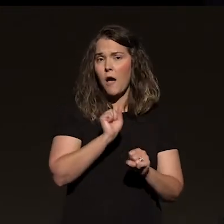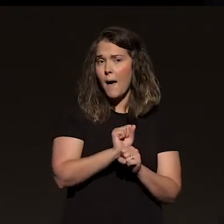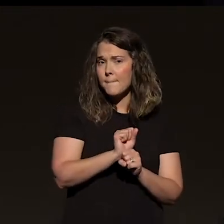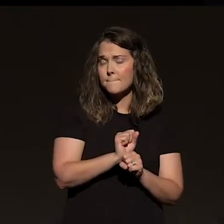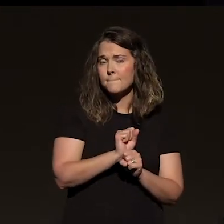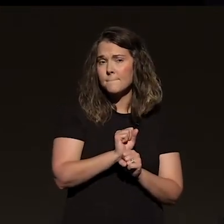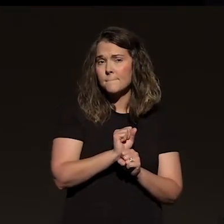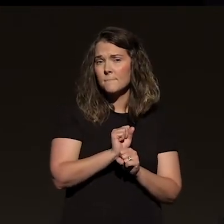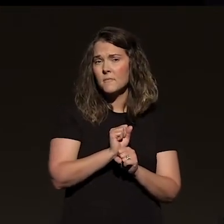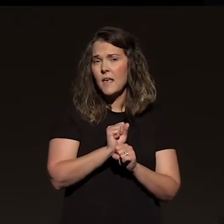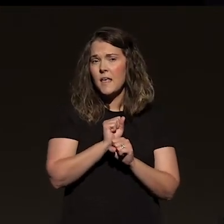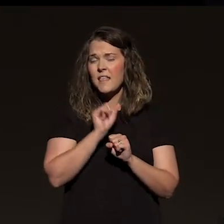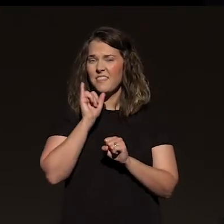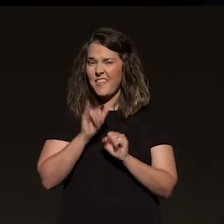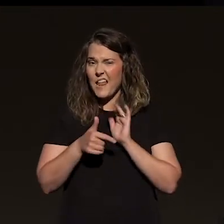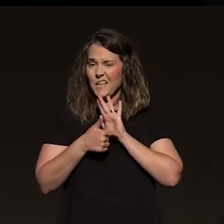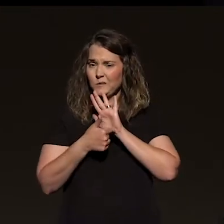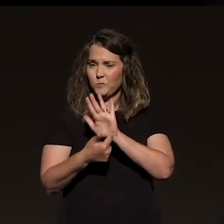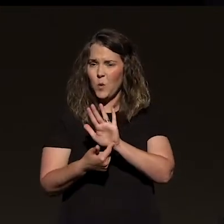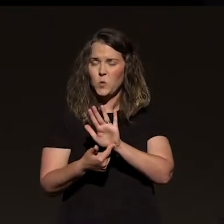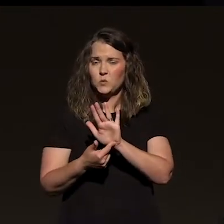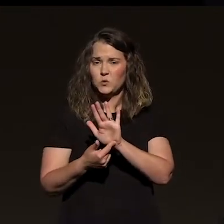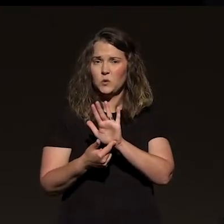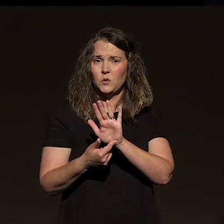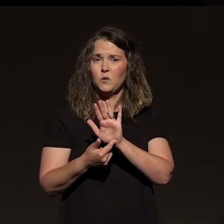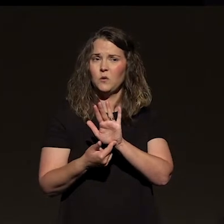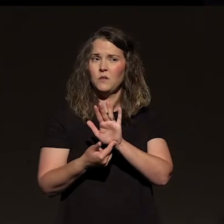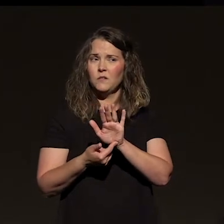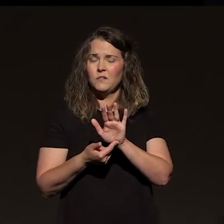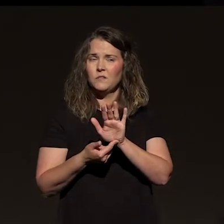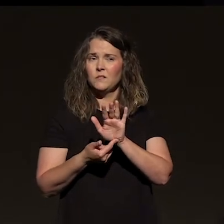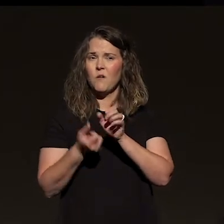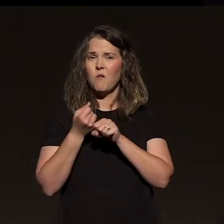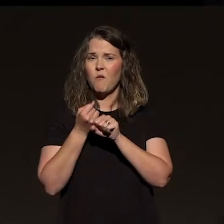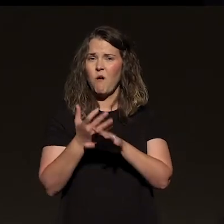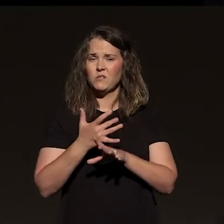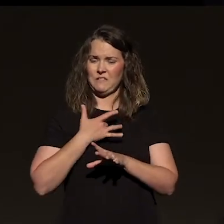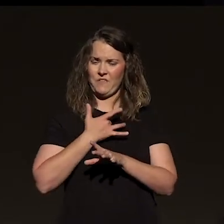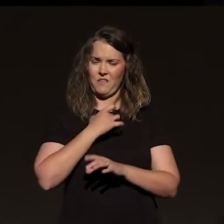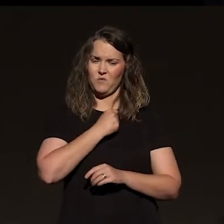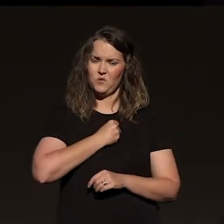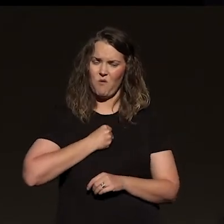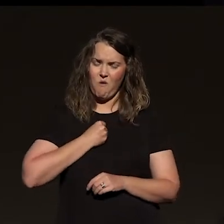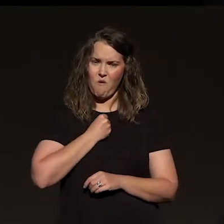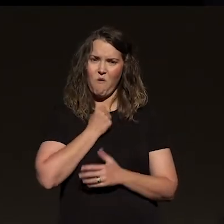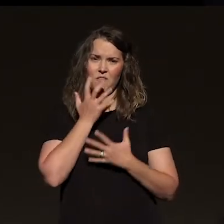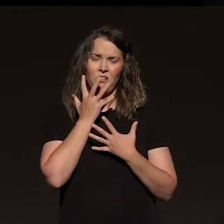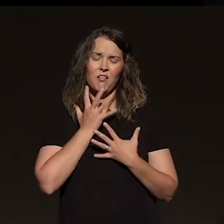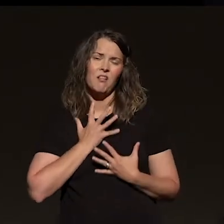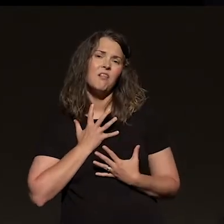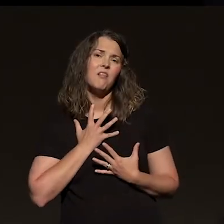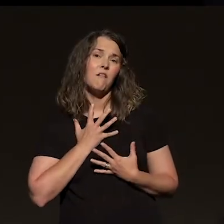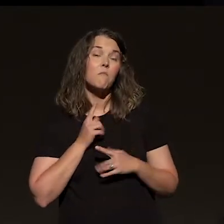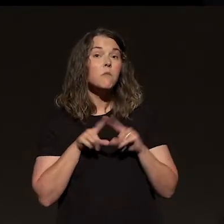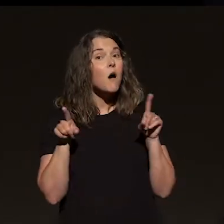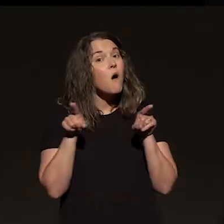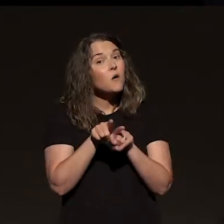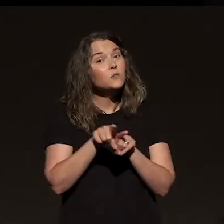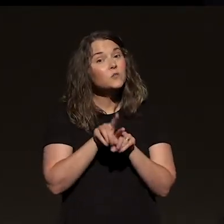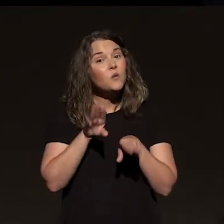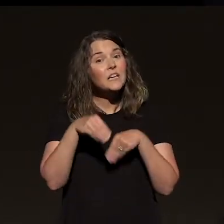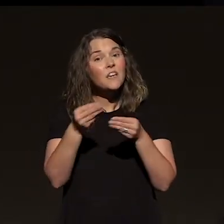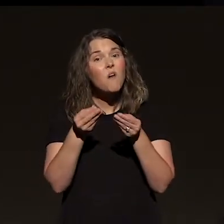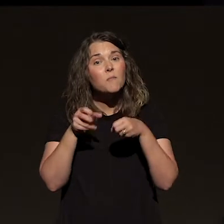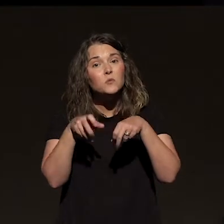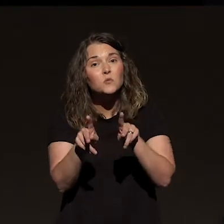brings sorrow when you realize things aren't as good as you thought. But it also brings an opportunity to grow and to change